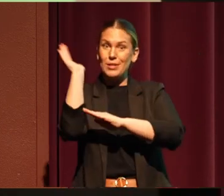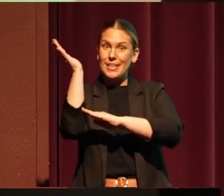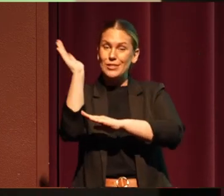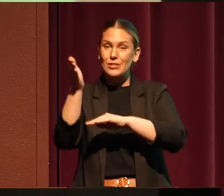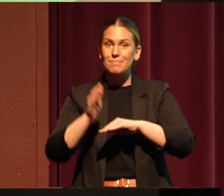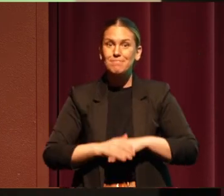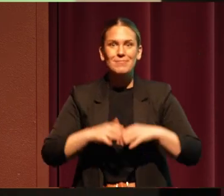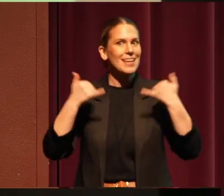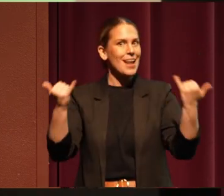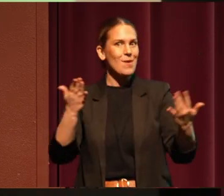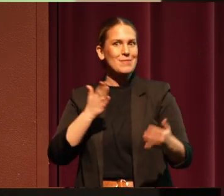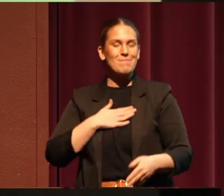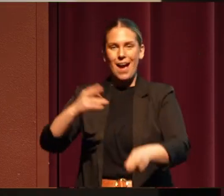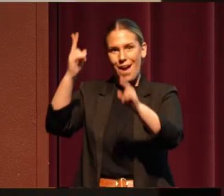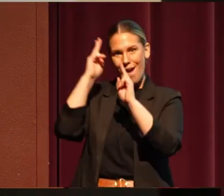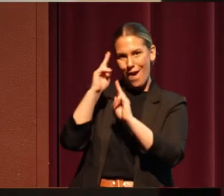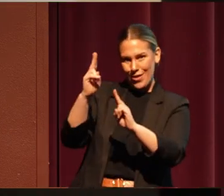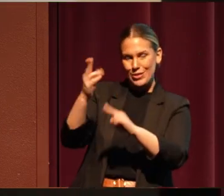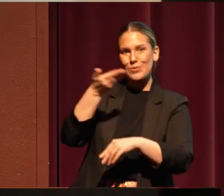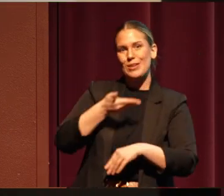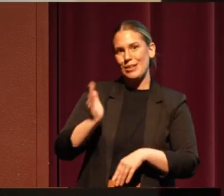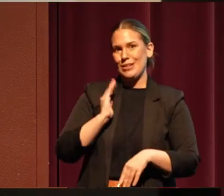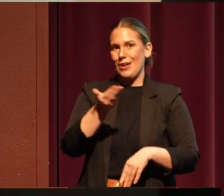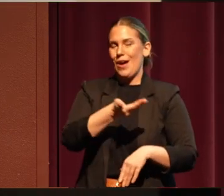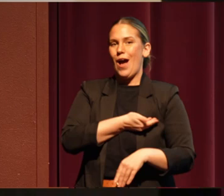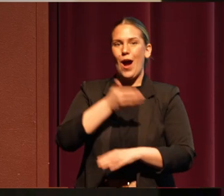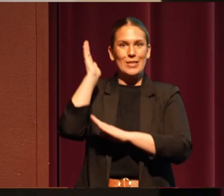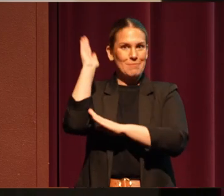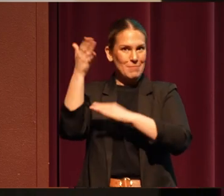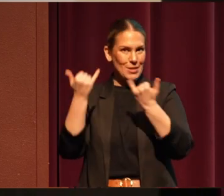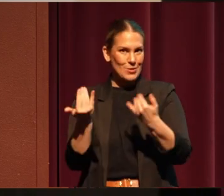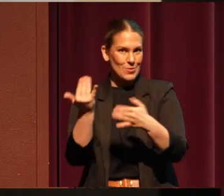is my great honor to introduce our speaker for the night.